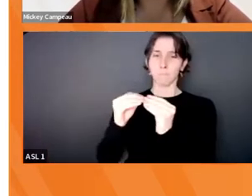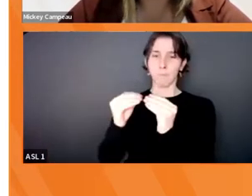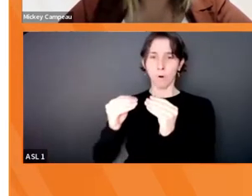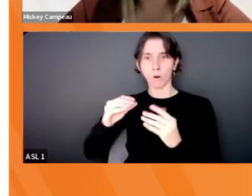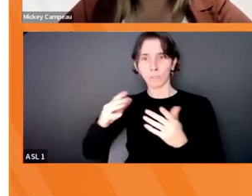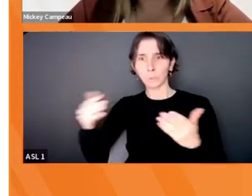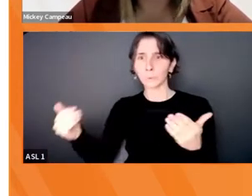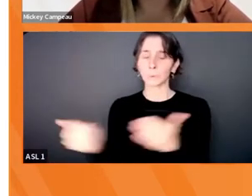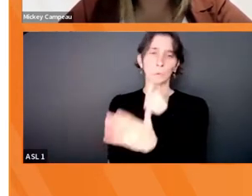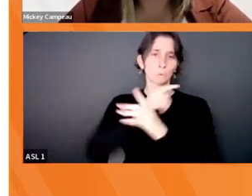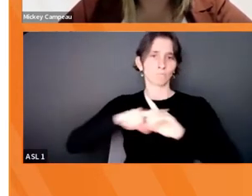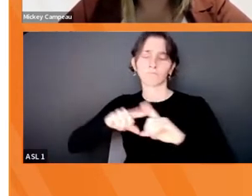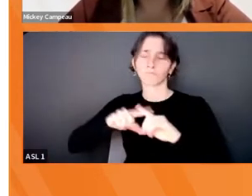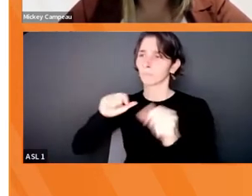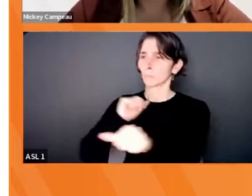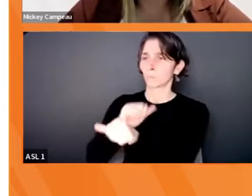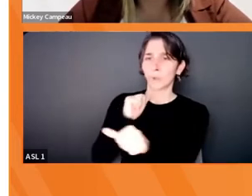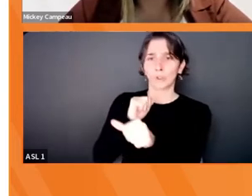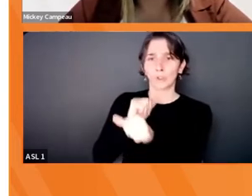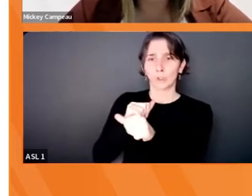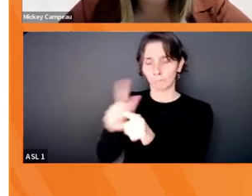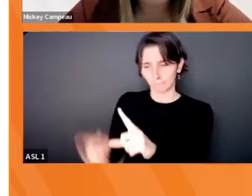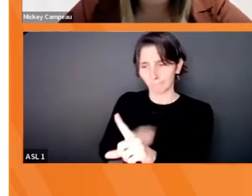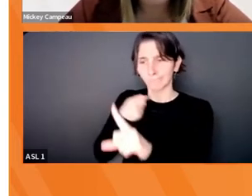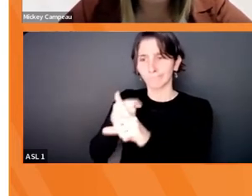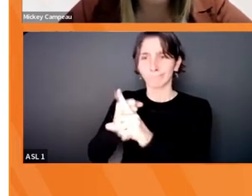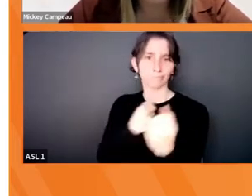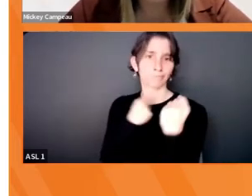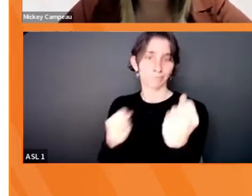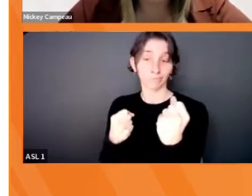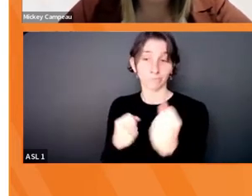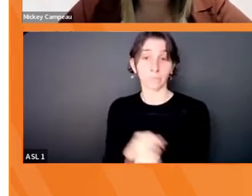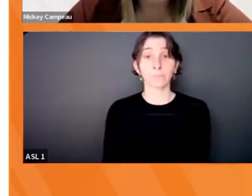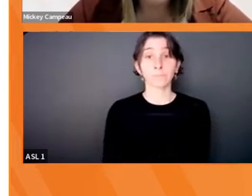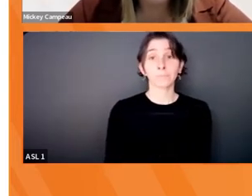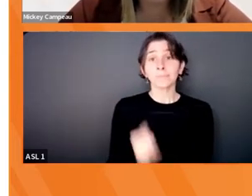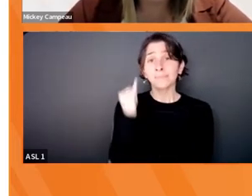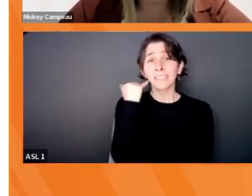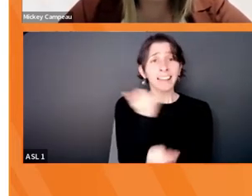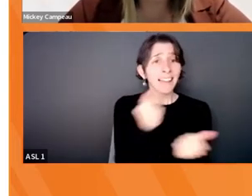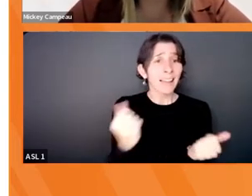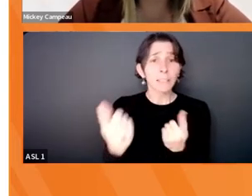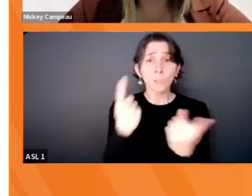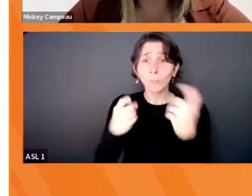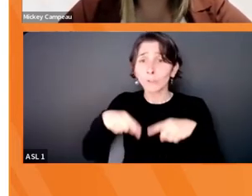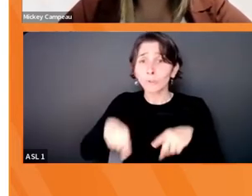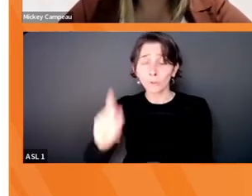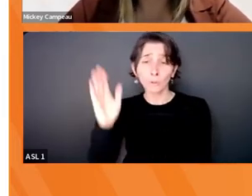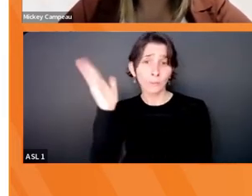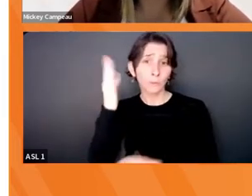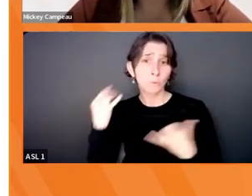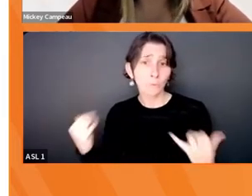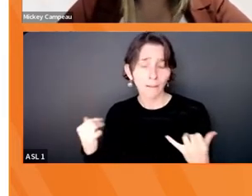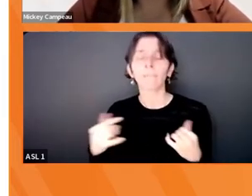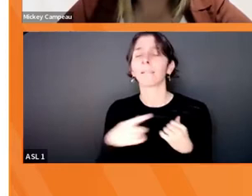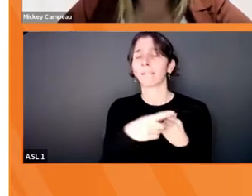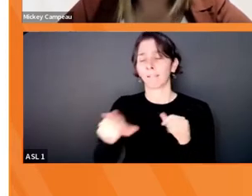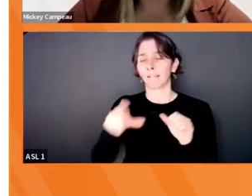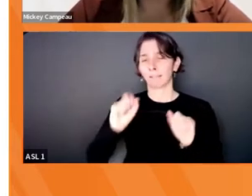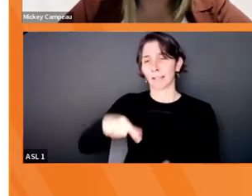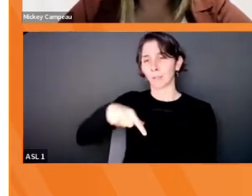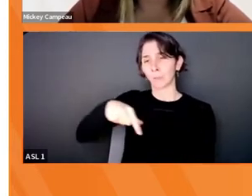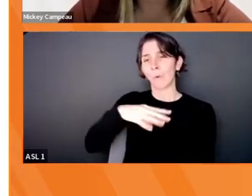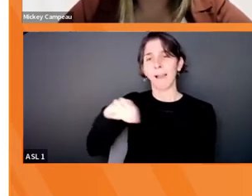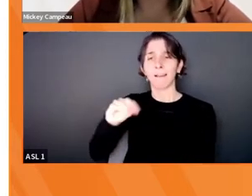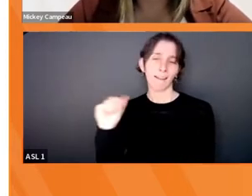potential impact. Should you have any questions for Leo today during the presentation, you can use the Q&A